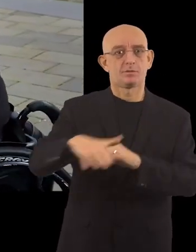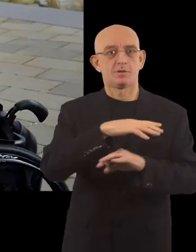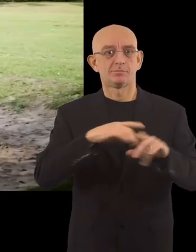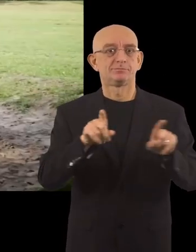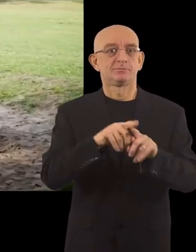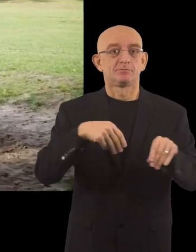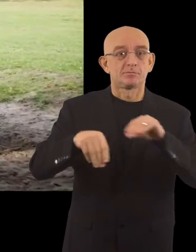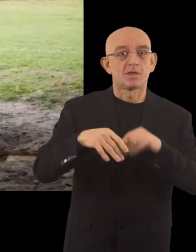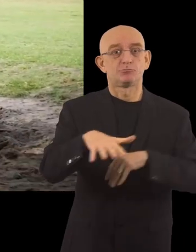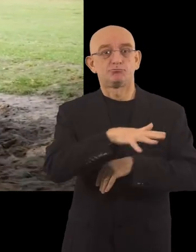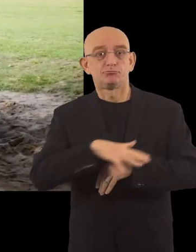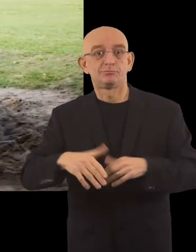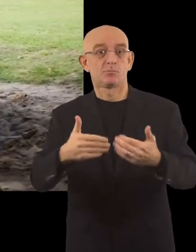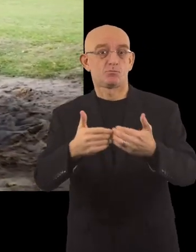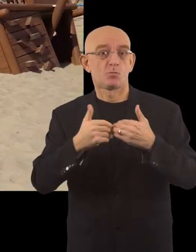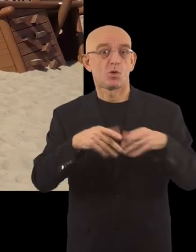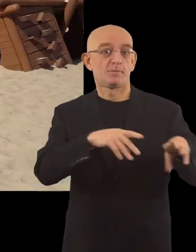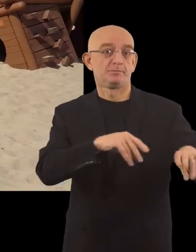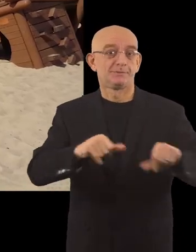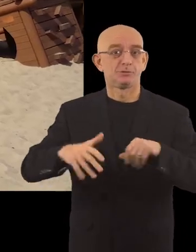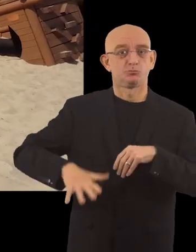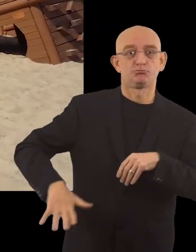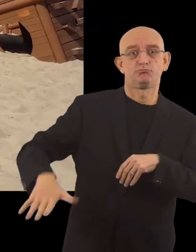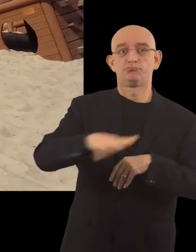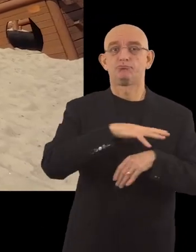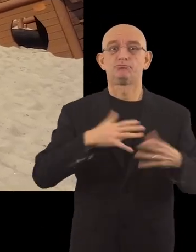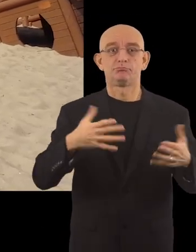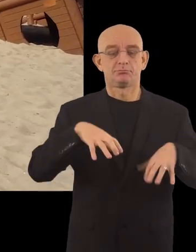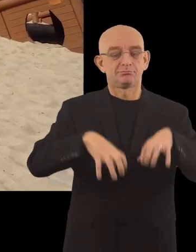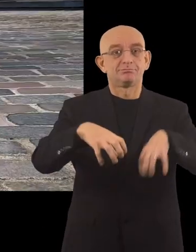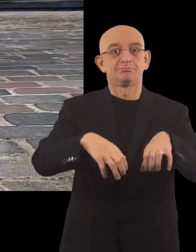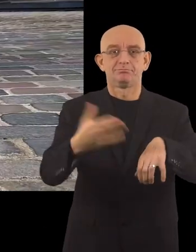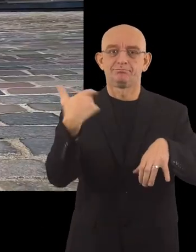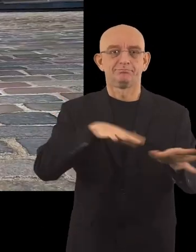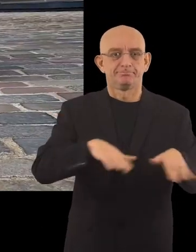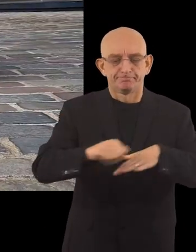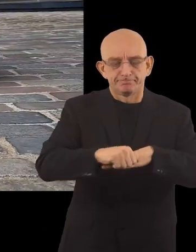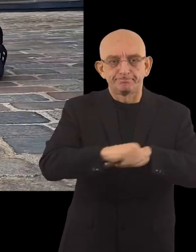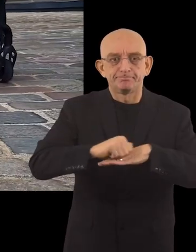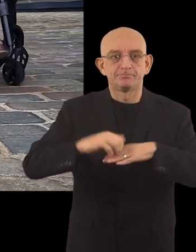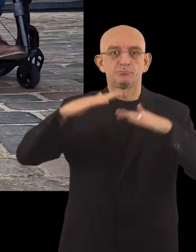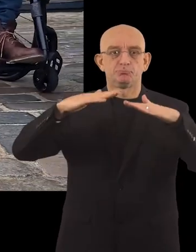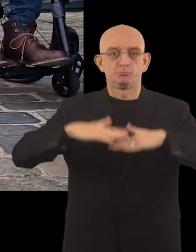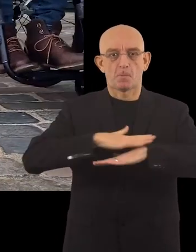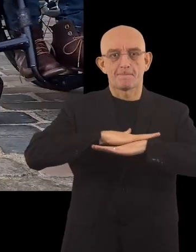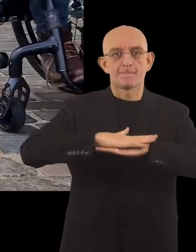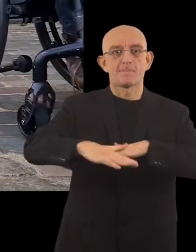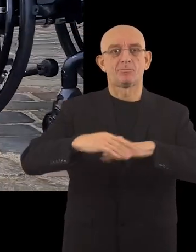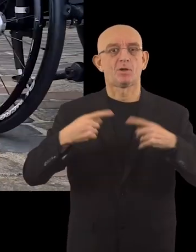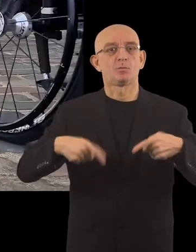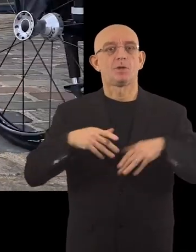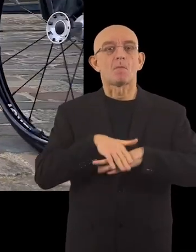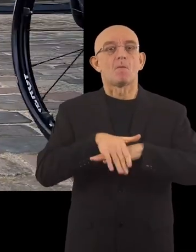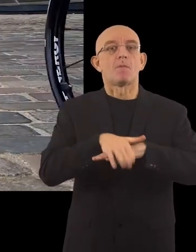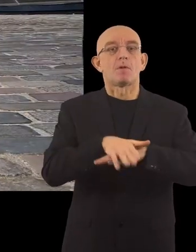outdoor markets, green spaces, the port and the beach. Cobblestones were sanded down to create a flat surface suitable